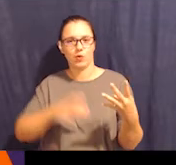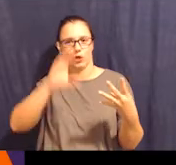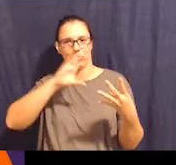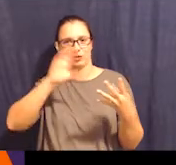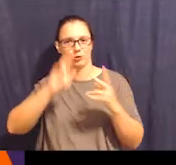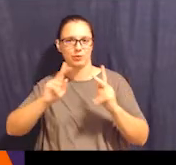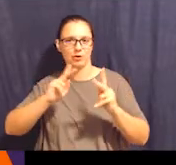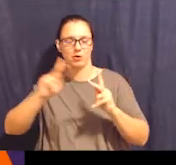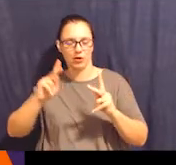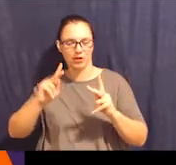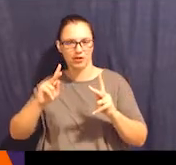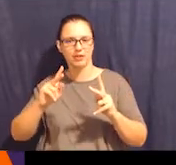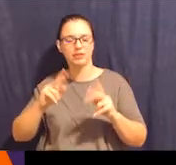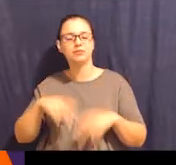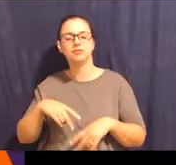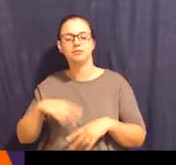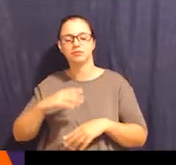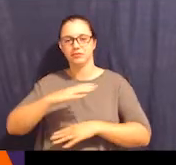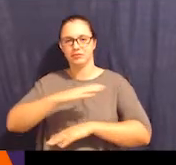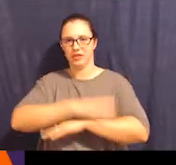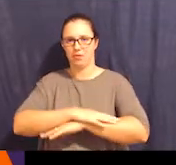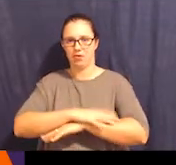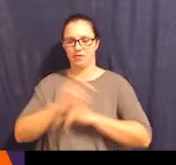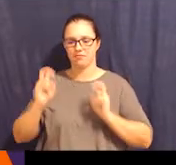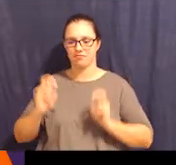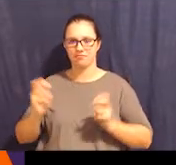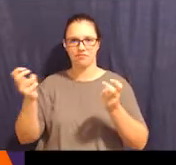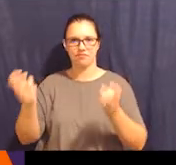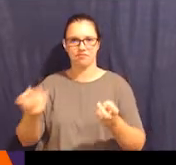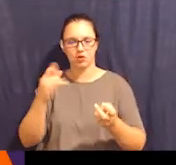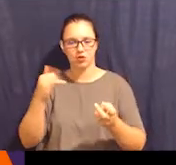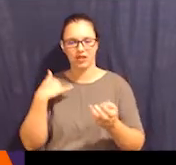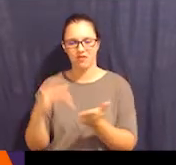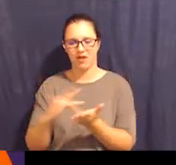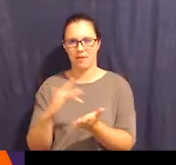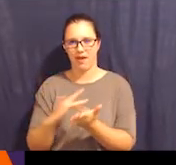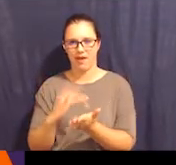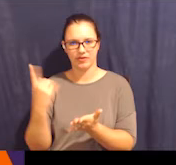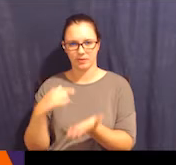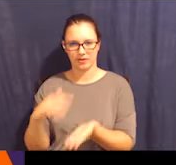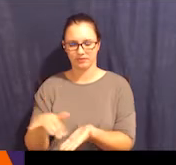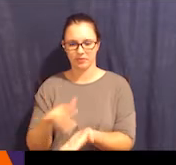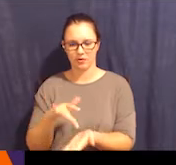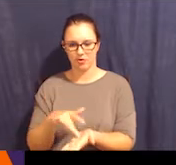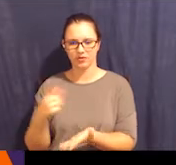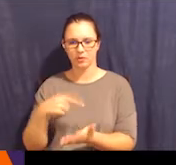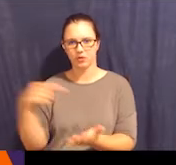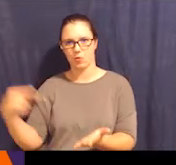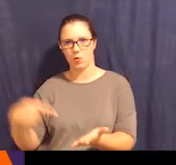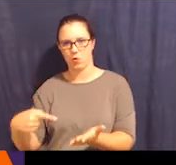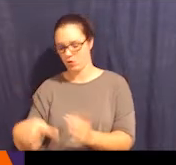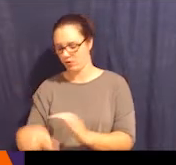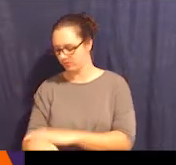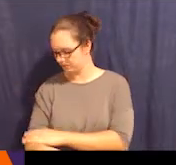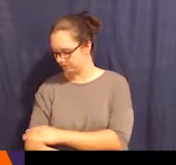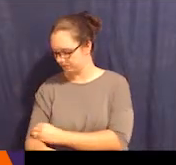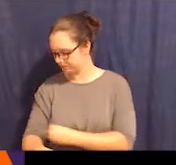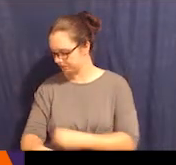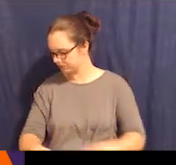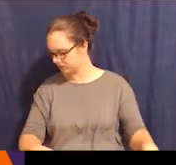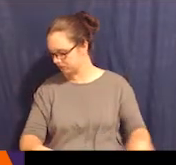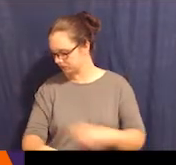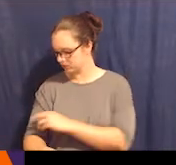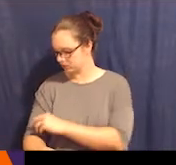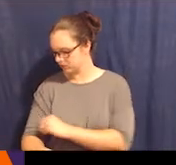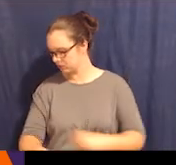there's an iPad or a tablet in the middle and someone's pointing to it. And we can only see the faces of the two people in front of